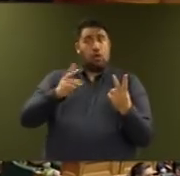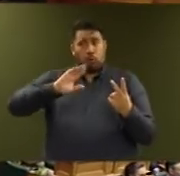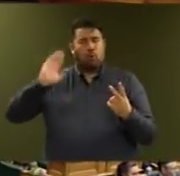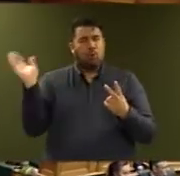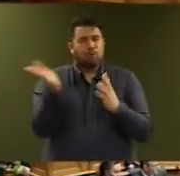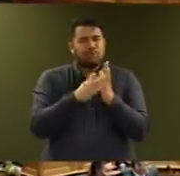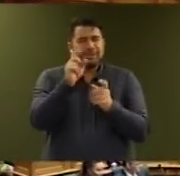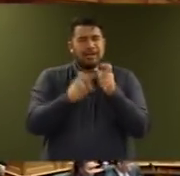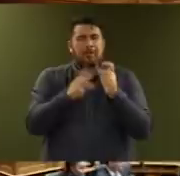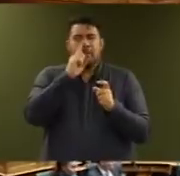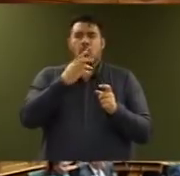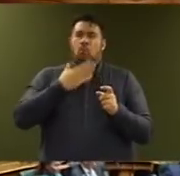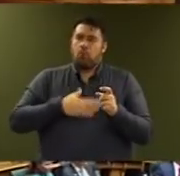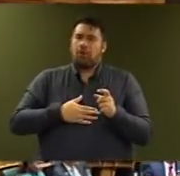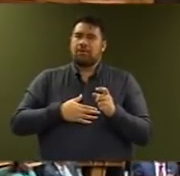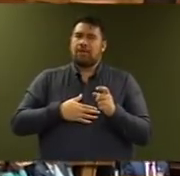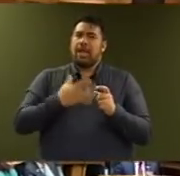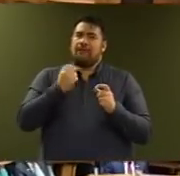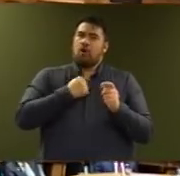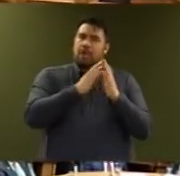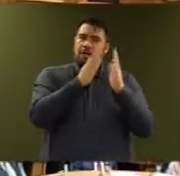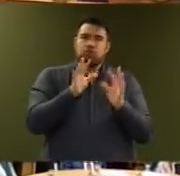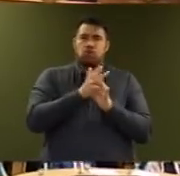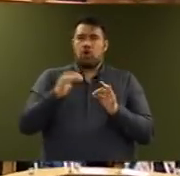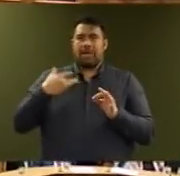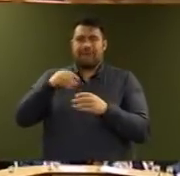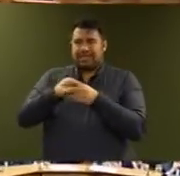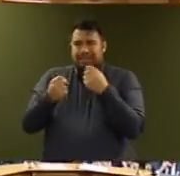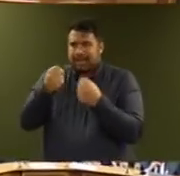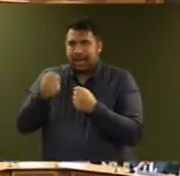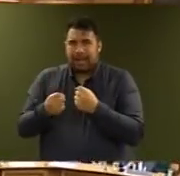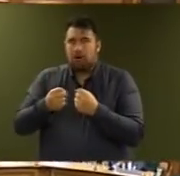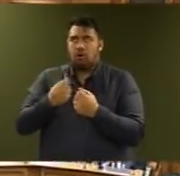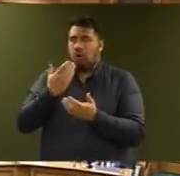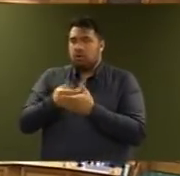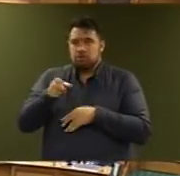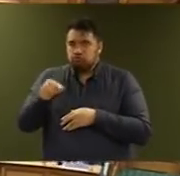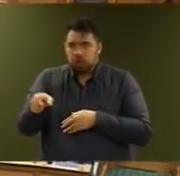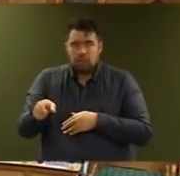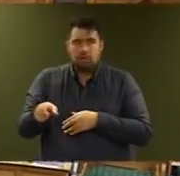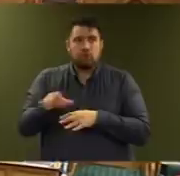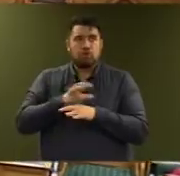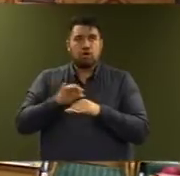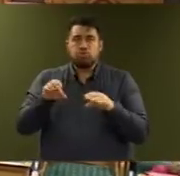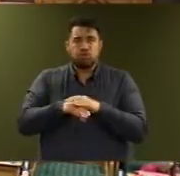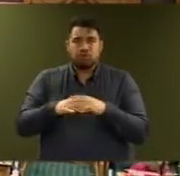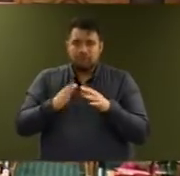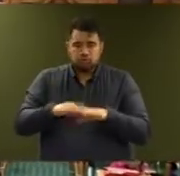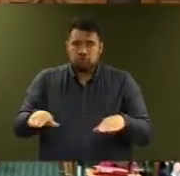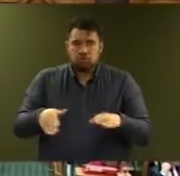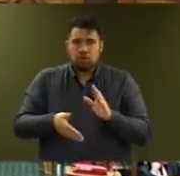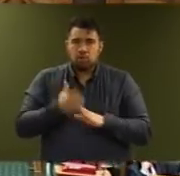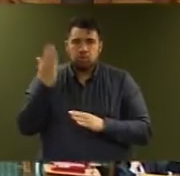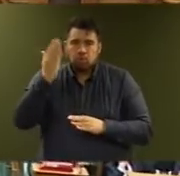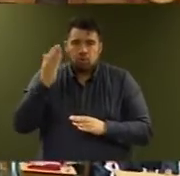where people have to live in a car or on the street, where children go to school with no shoes or no lunch, where our transport systems